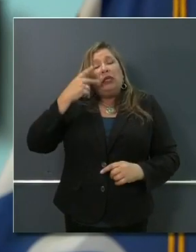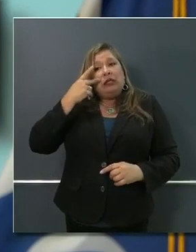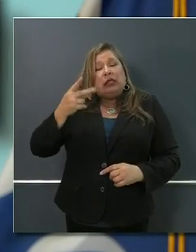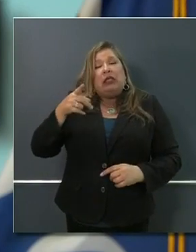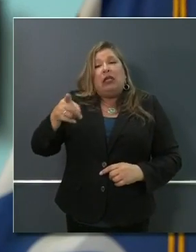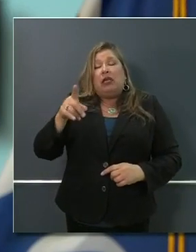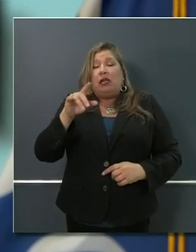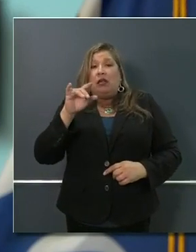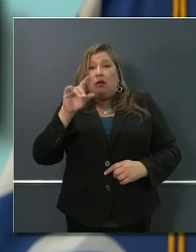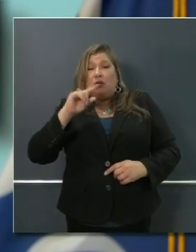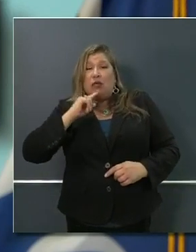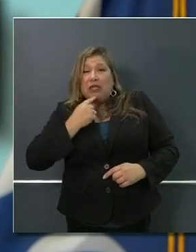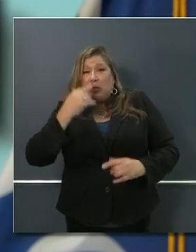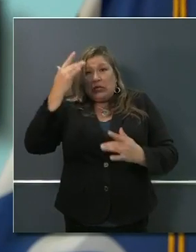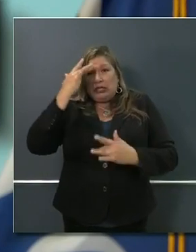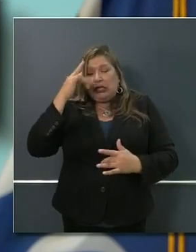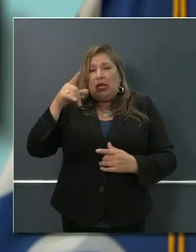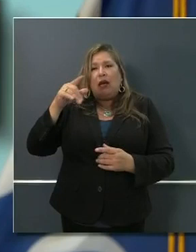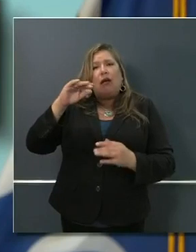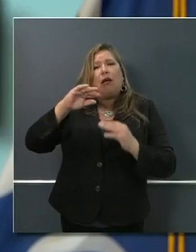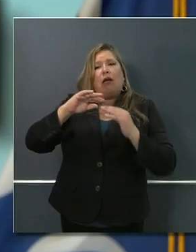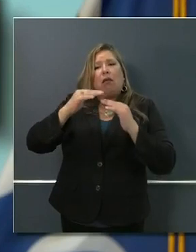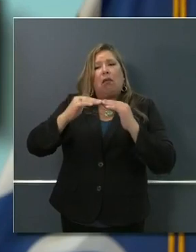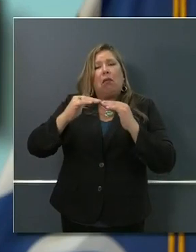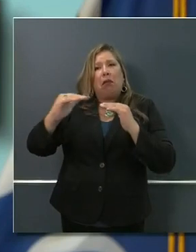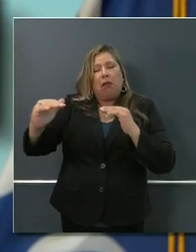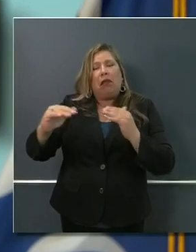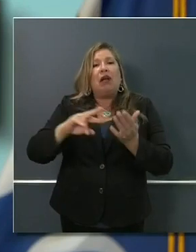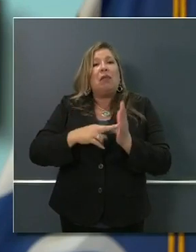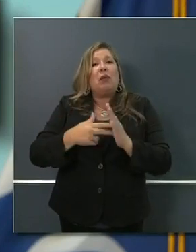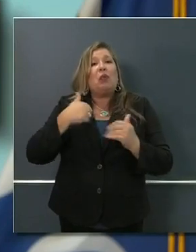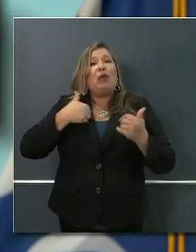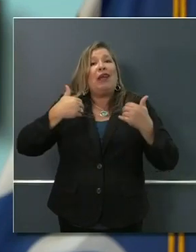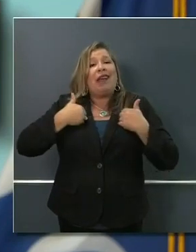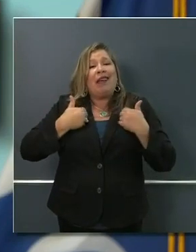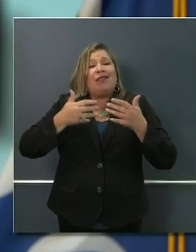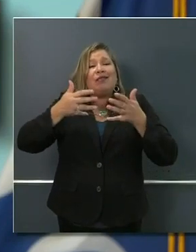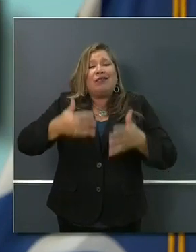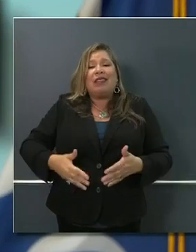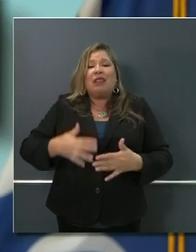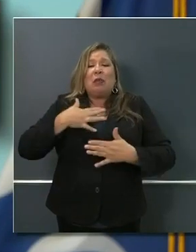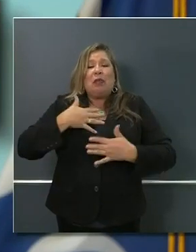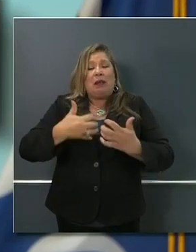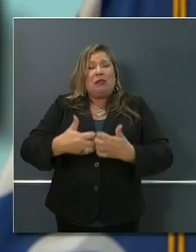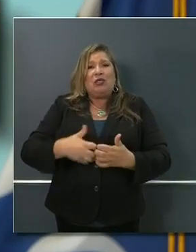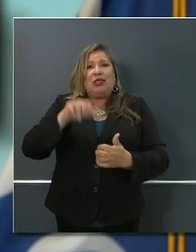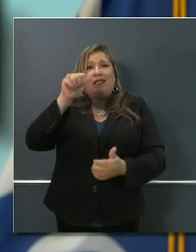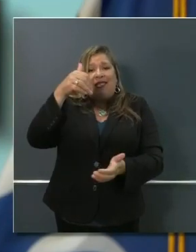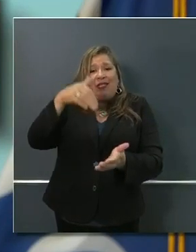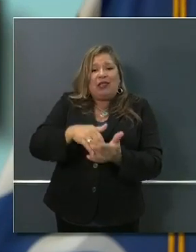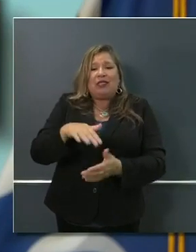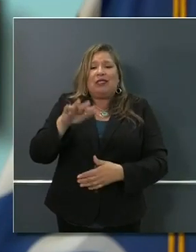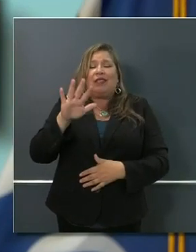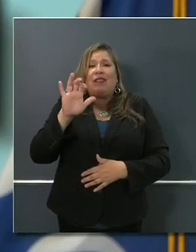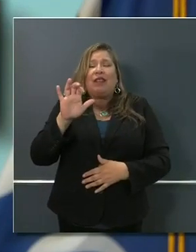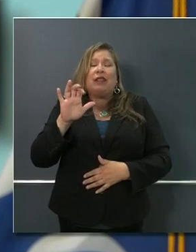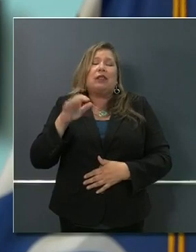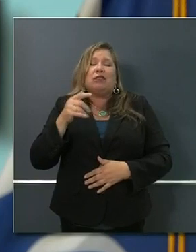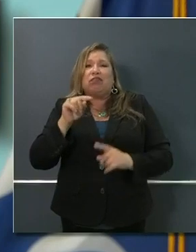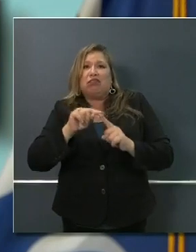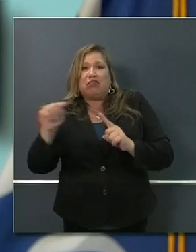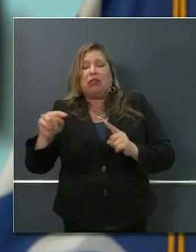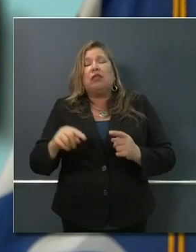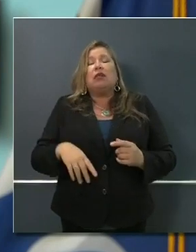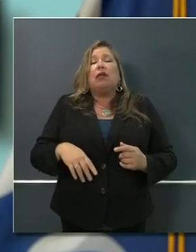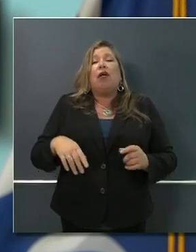to be now north of 10,500. That's just within our 416 hospitals. And in addition to that,